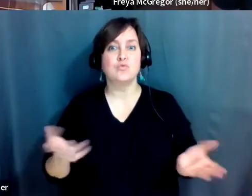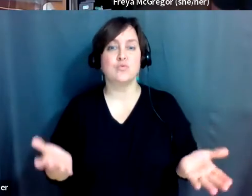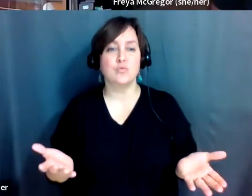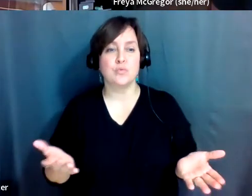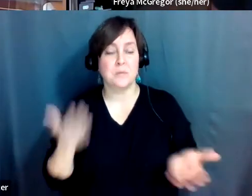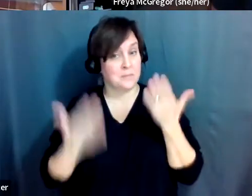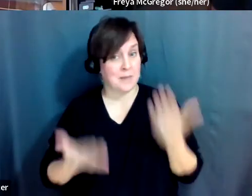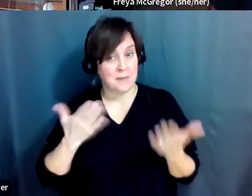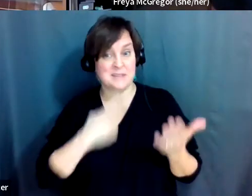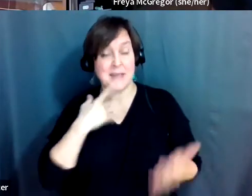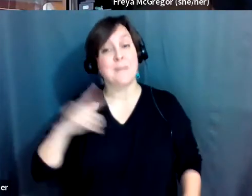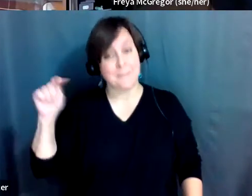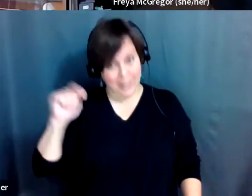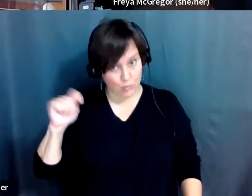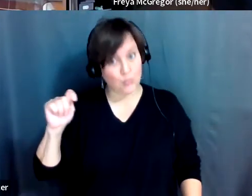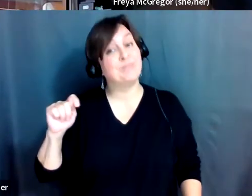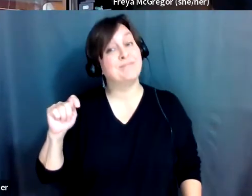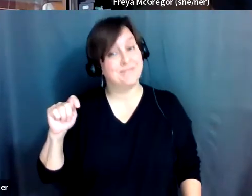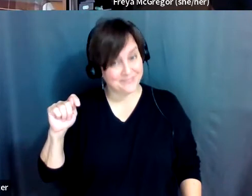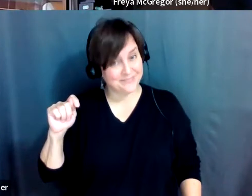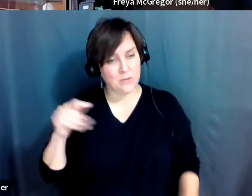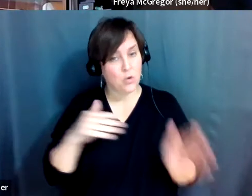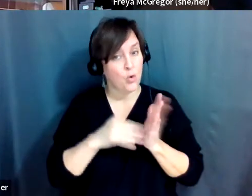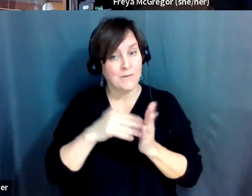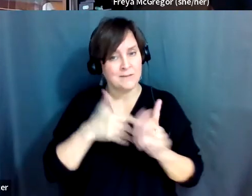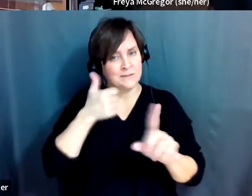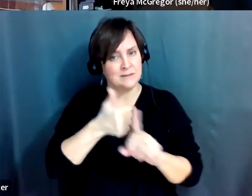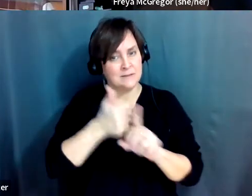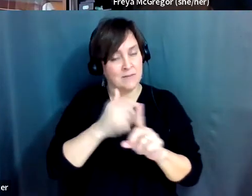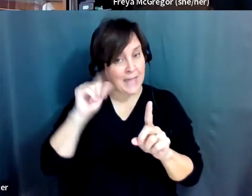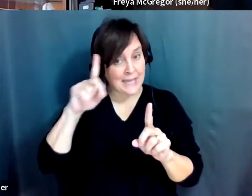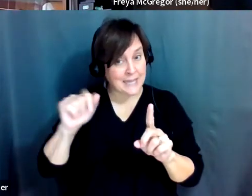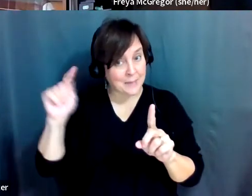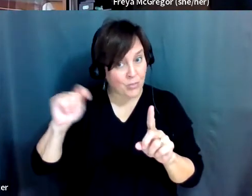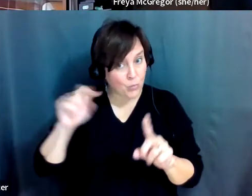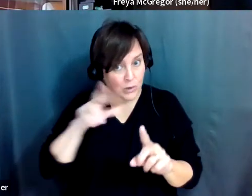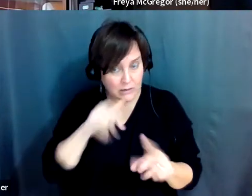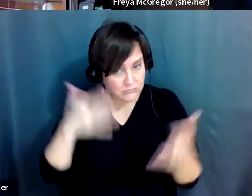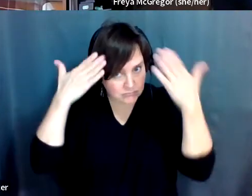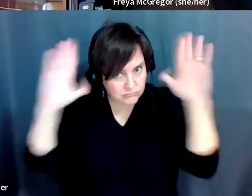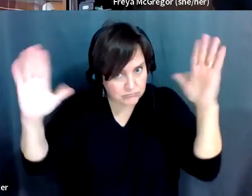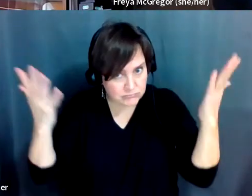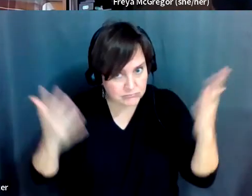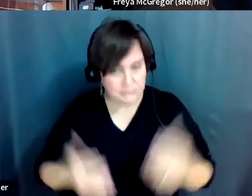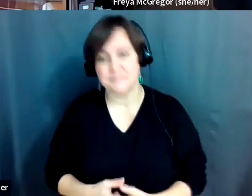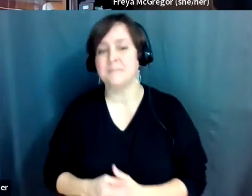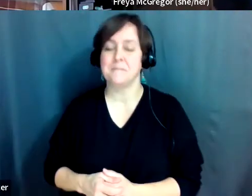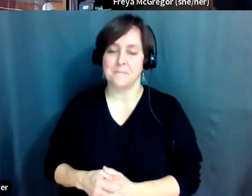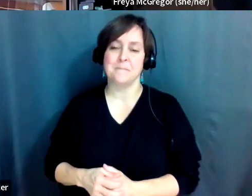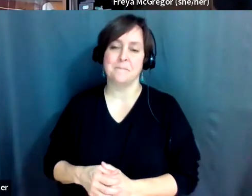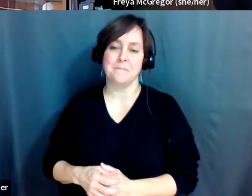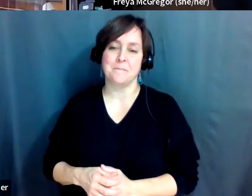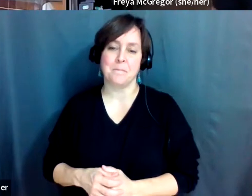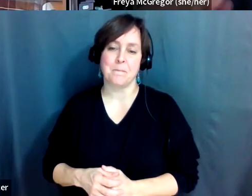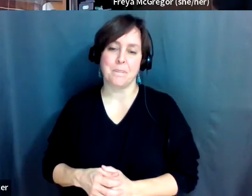You they might say they have restrooms, but they oftentimes they don't say whether they're accessible or not. Sure. Sure. um,